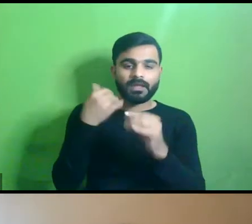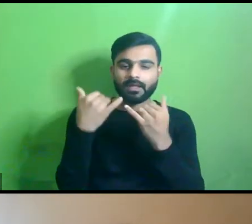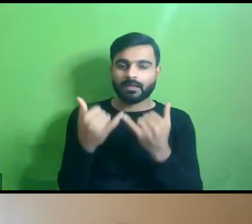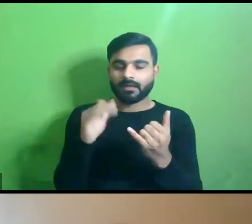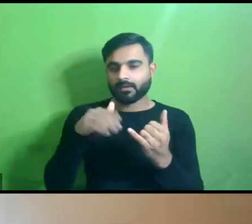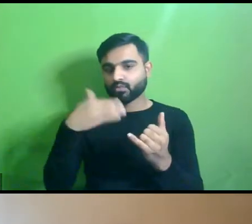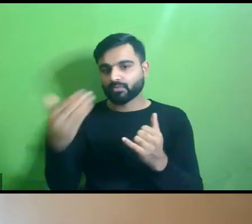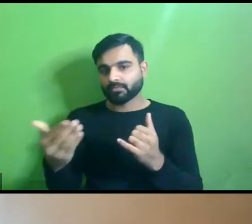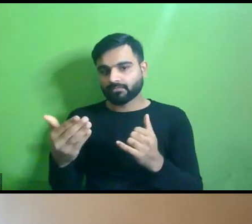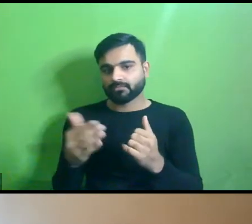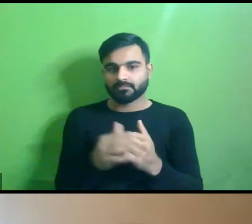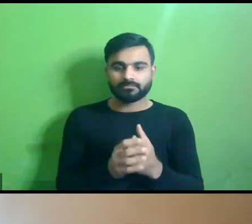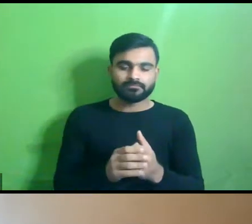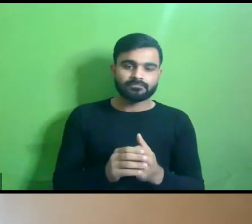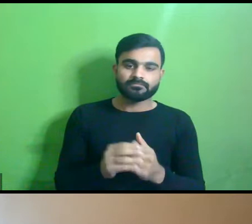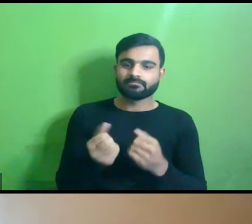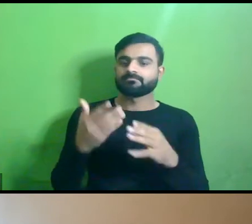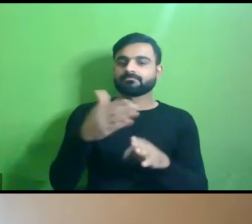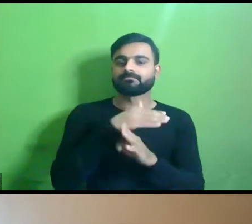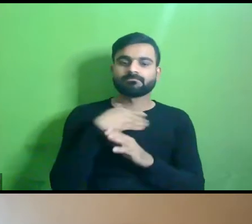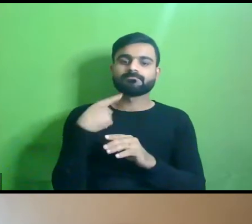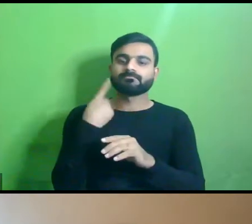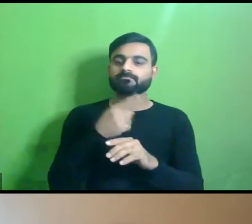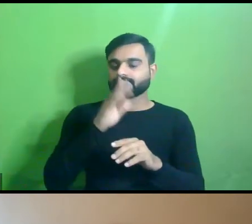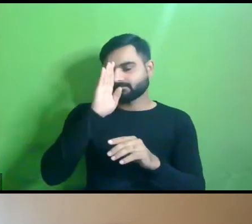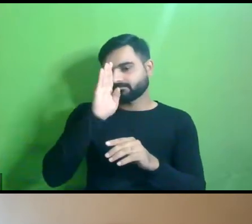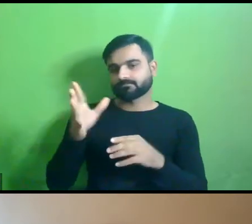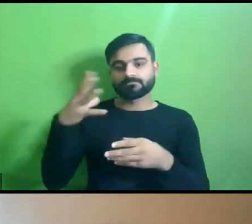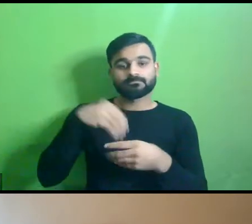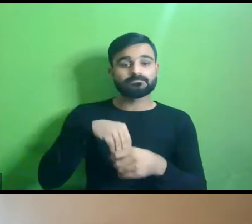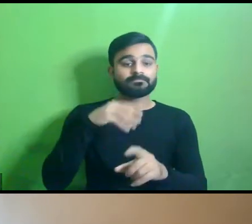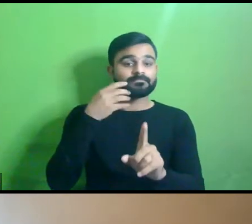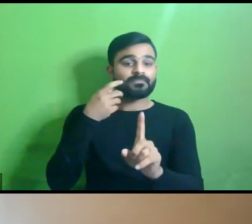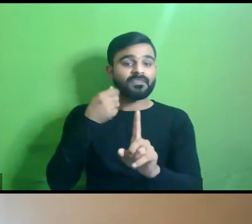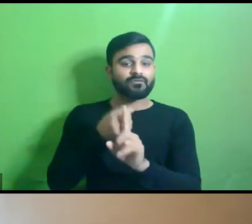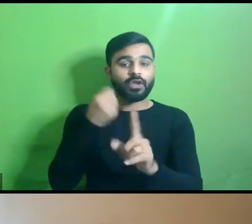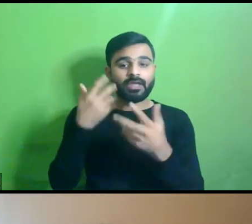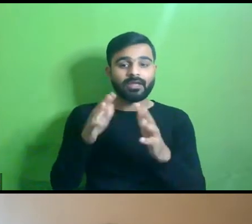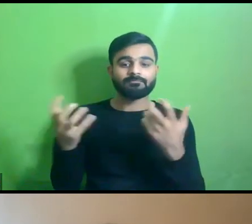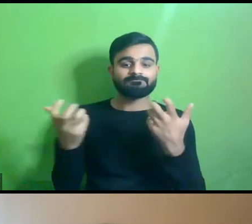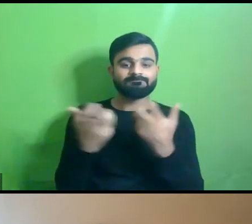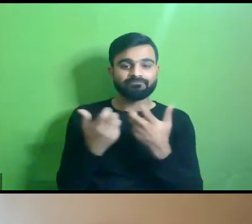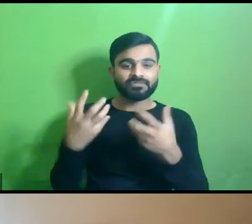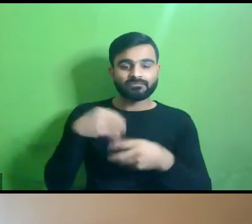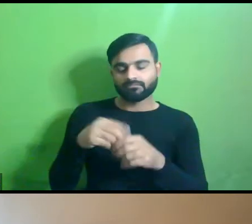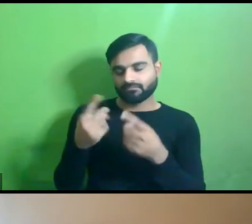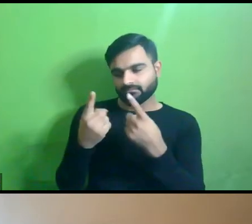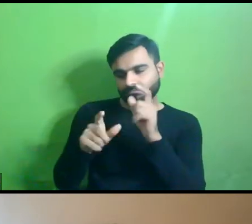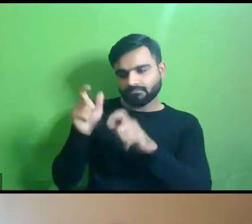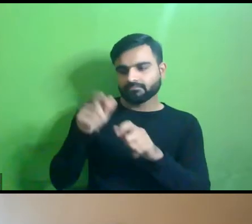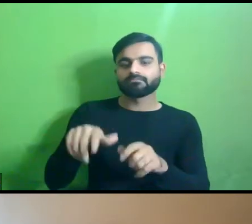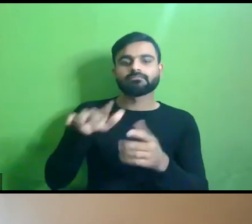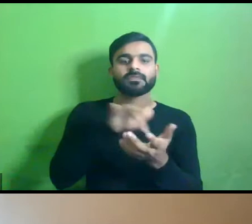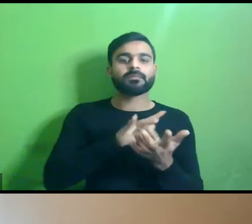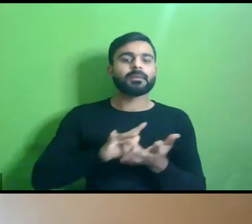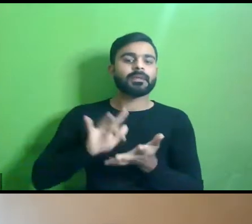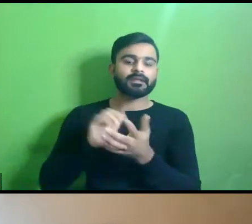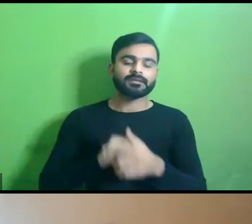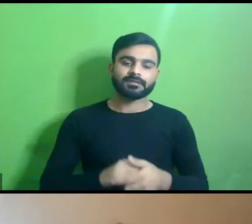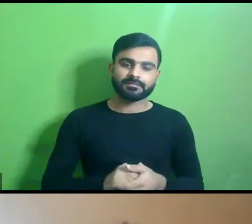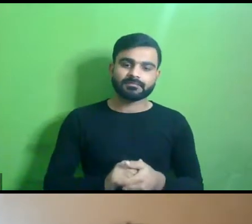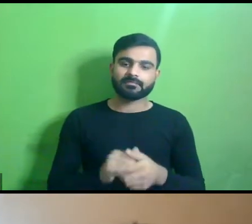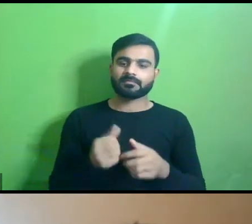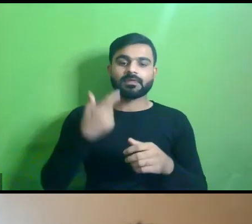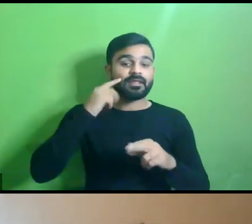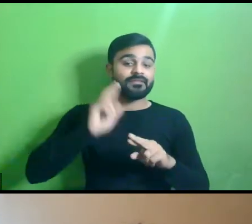side so there are these stakeholders who are directly impacted what uh with the interventions which we do on a public street so when we